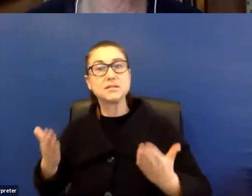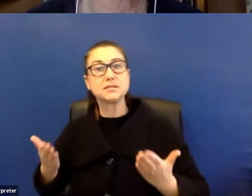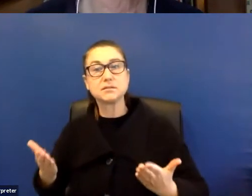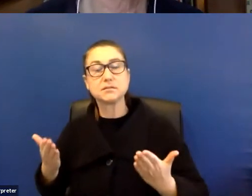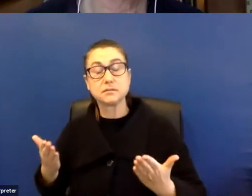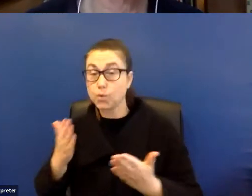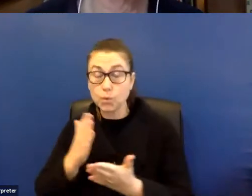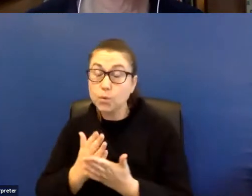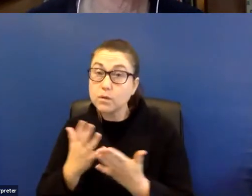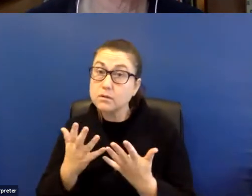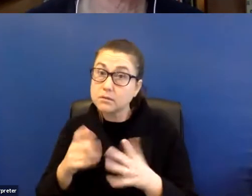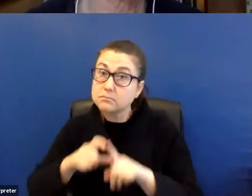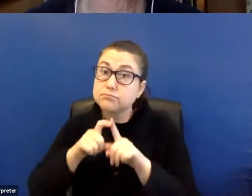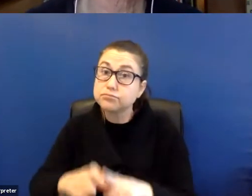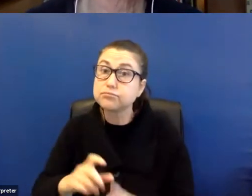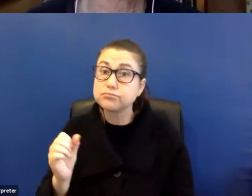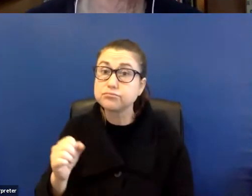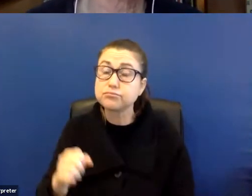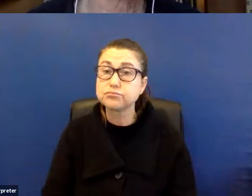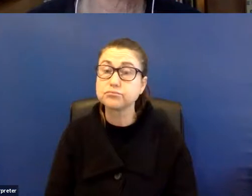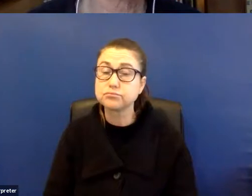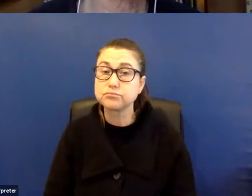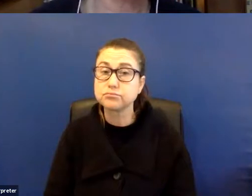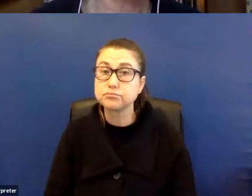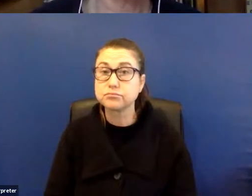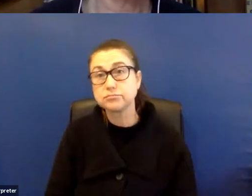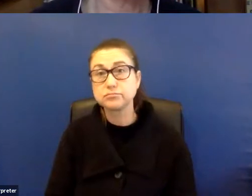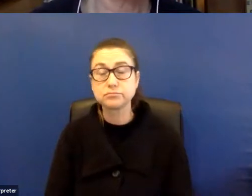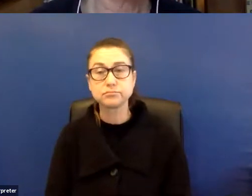can be actually. So, yeah, think about that.